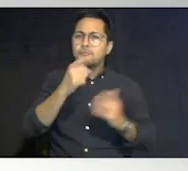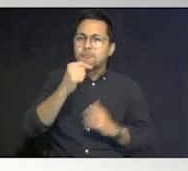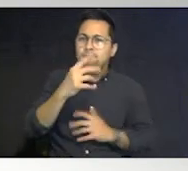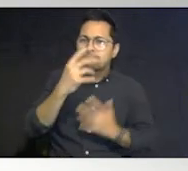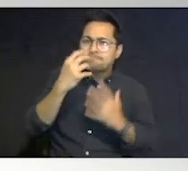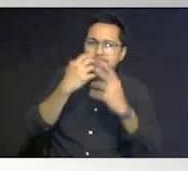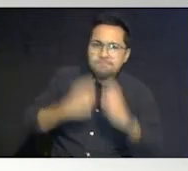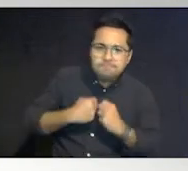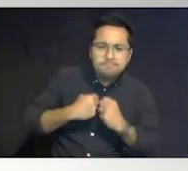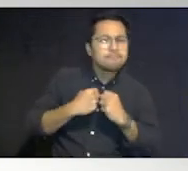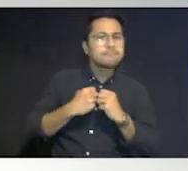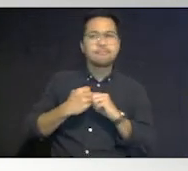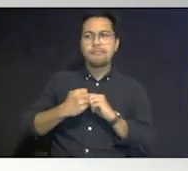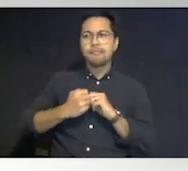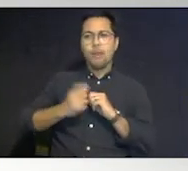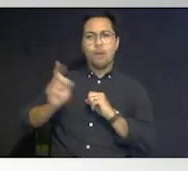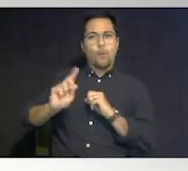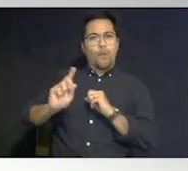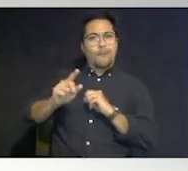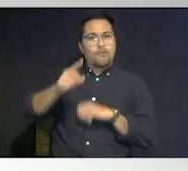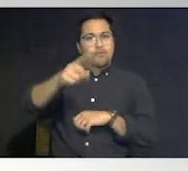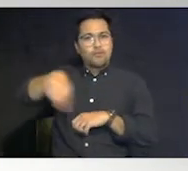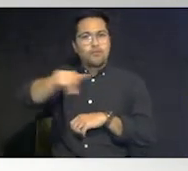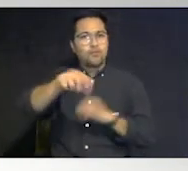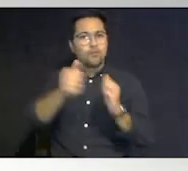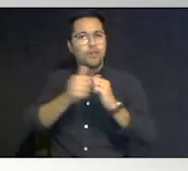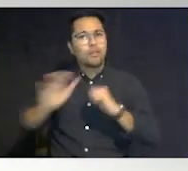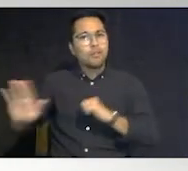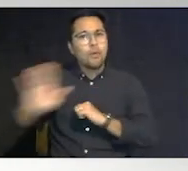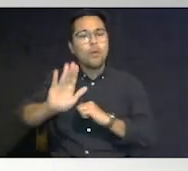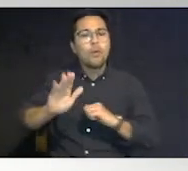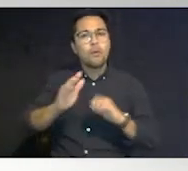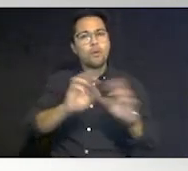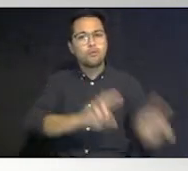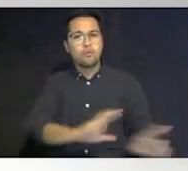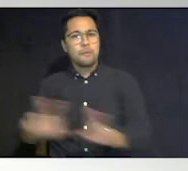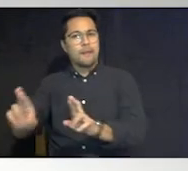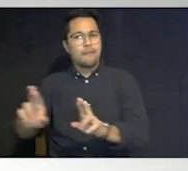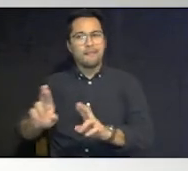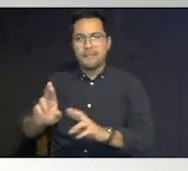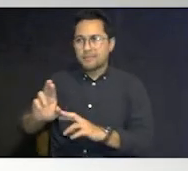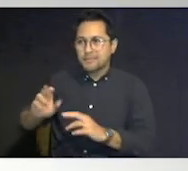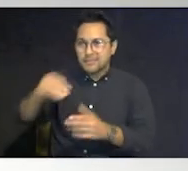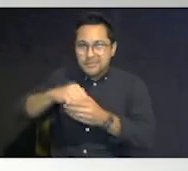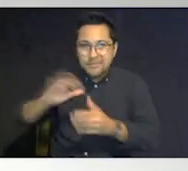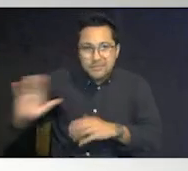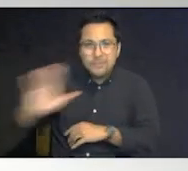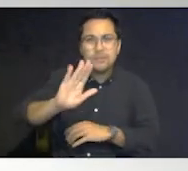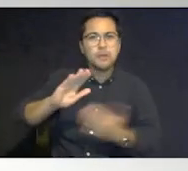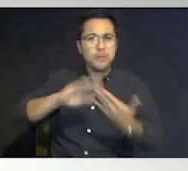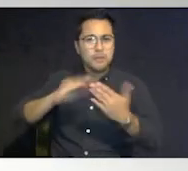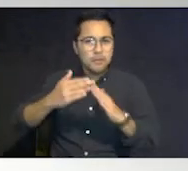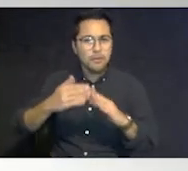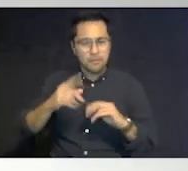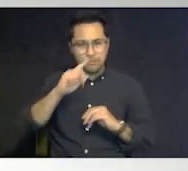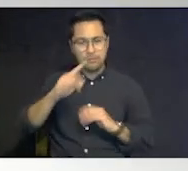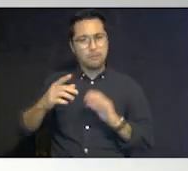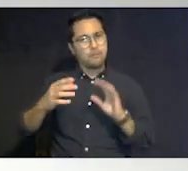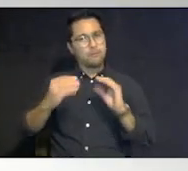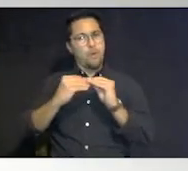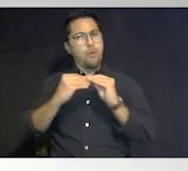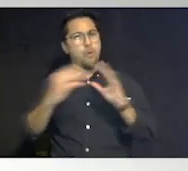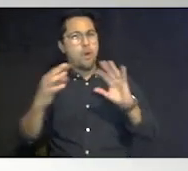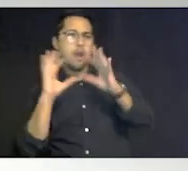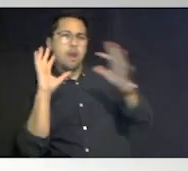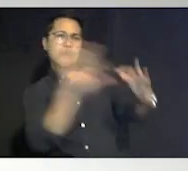you in your preparedness where are you in your community so make this real for you you'll get more out of it if you do